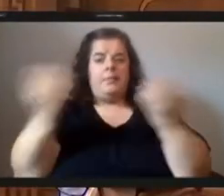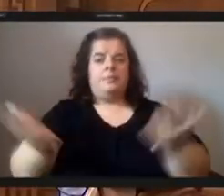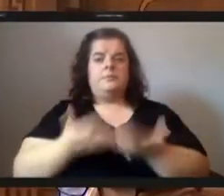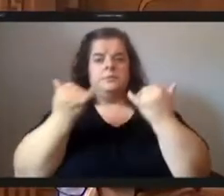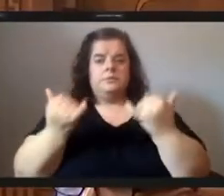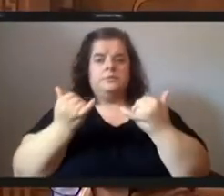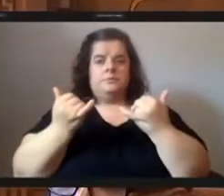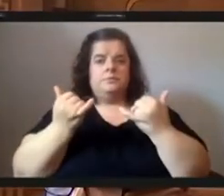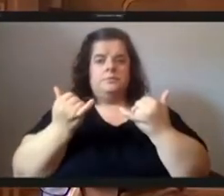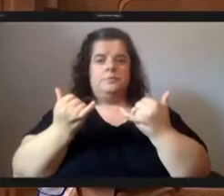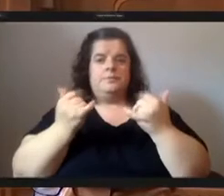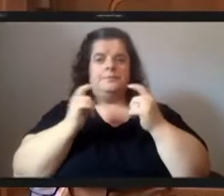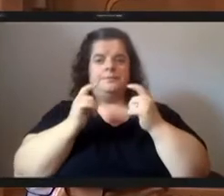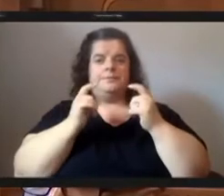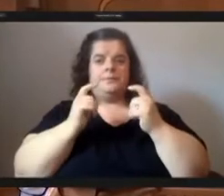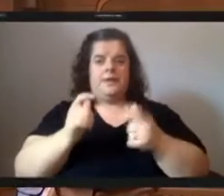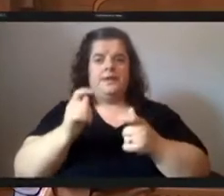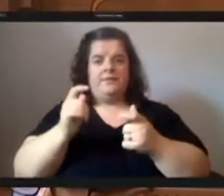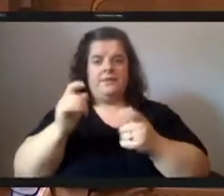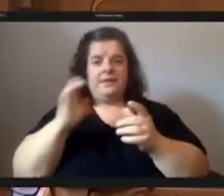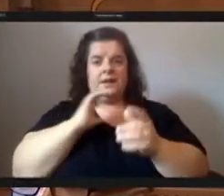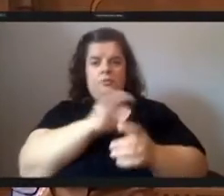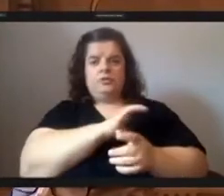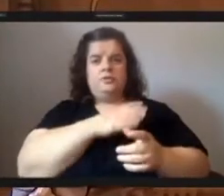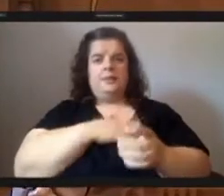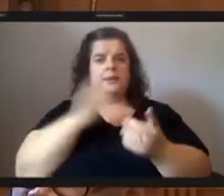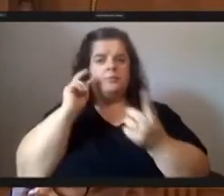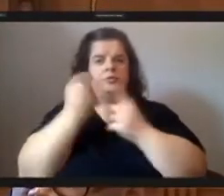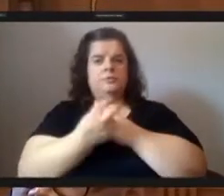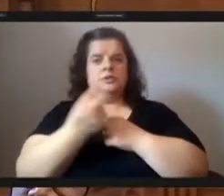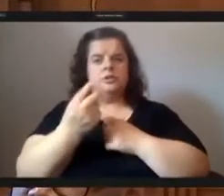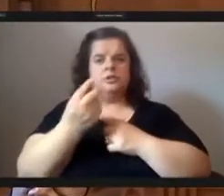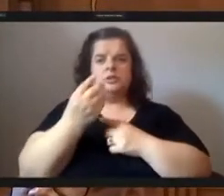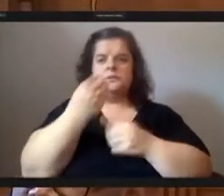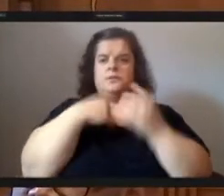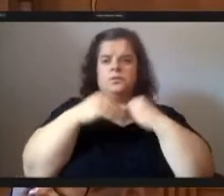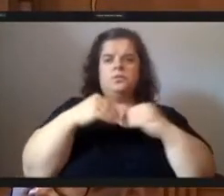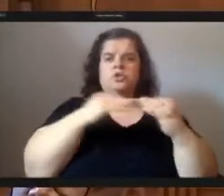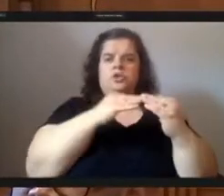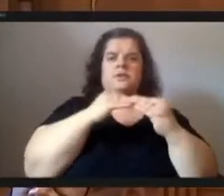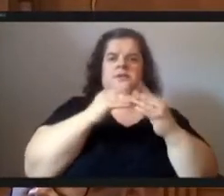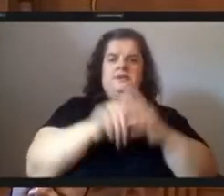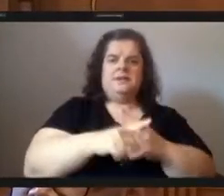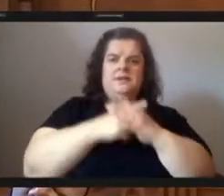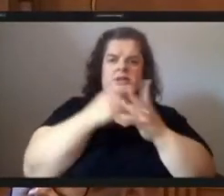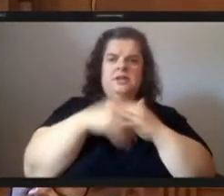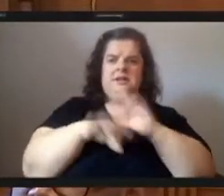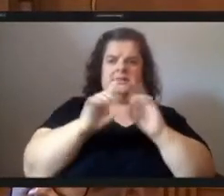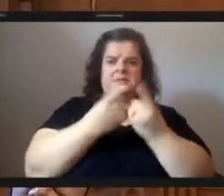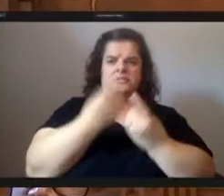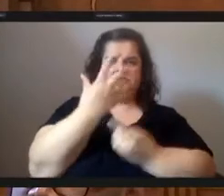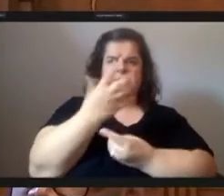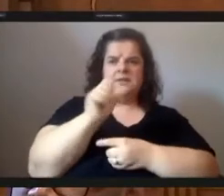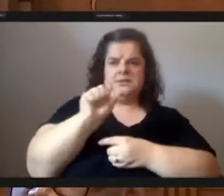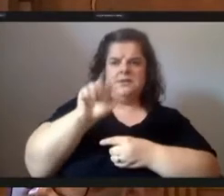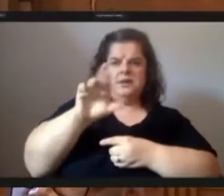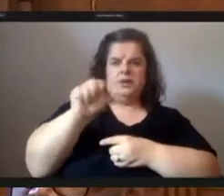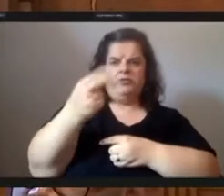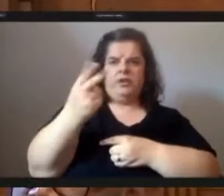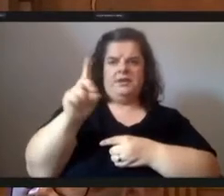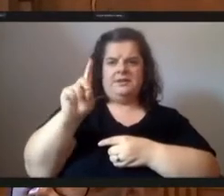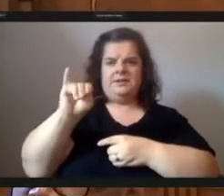council my perspective on a major food justice initiative in district 5 the sarah dixon innovation center